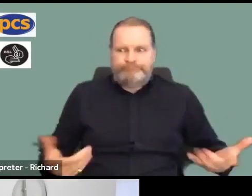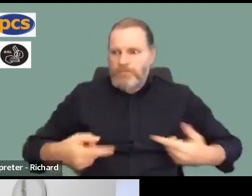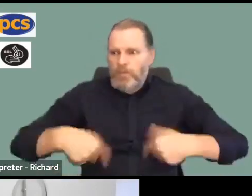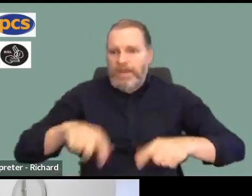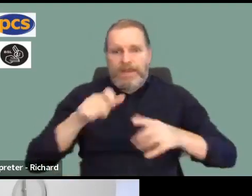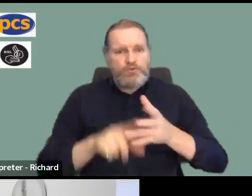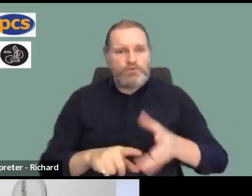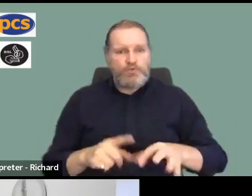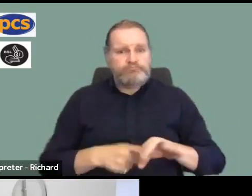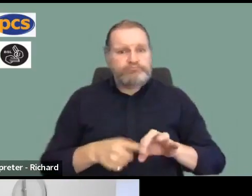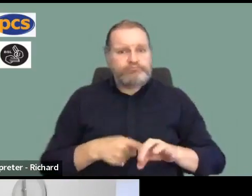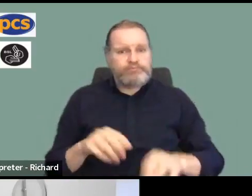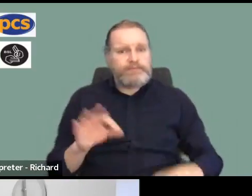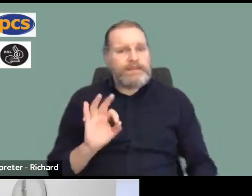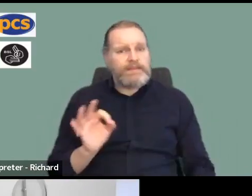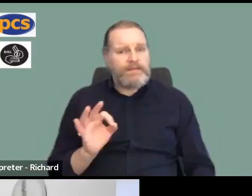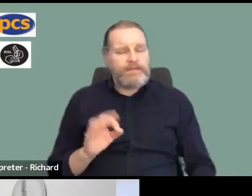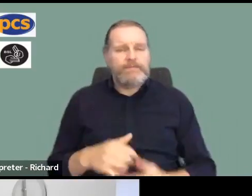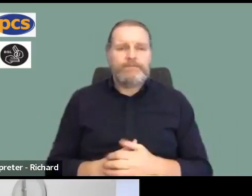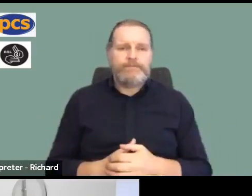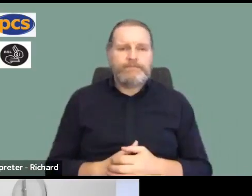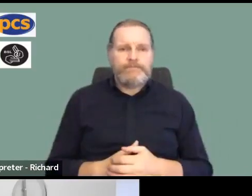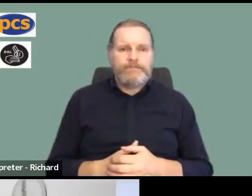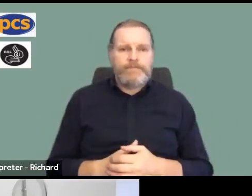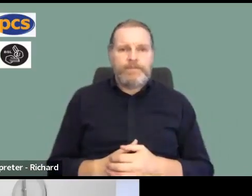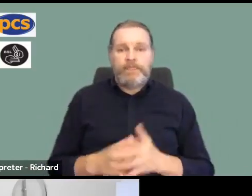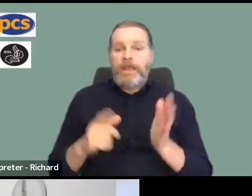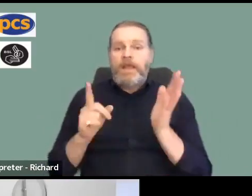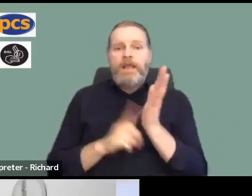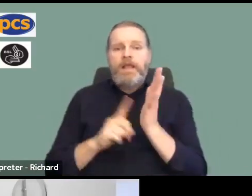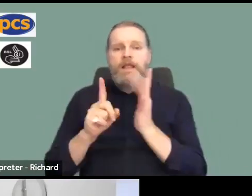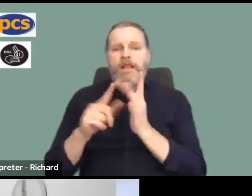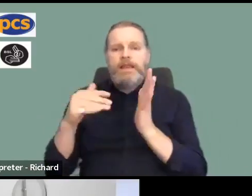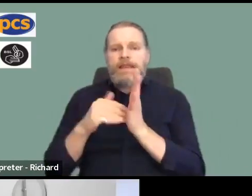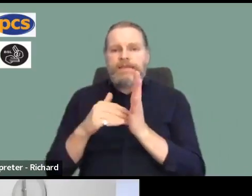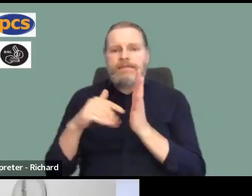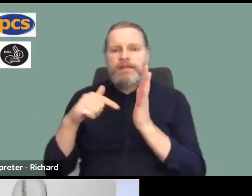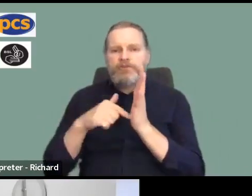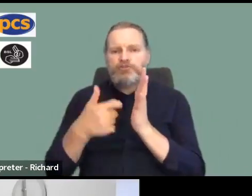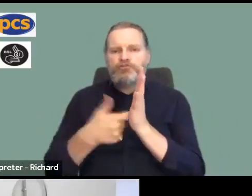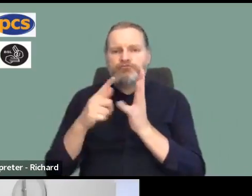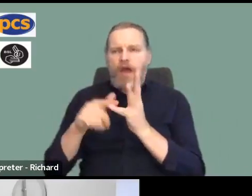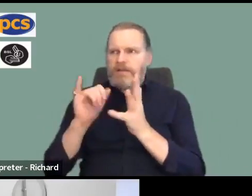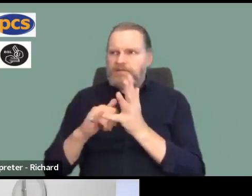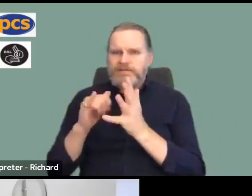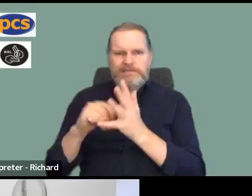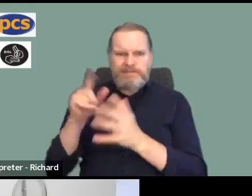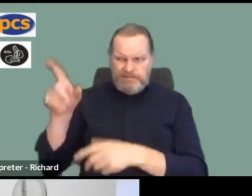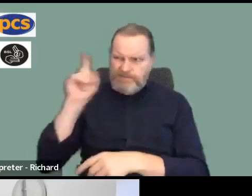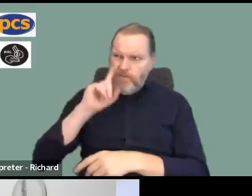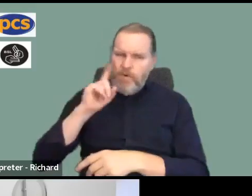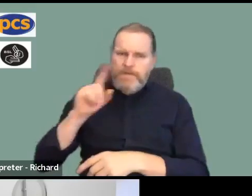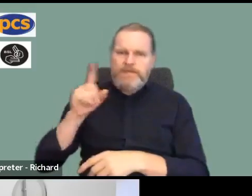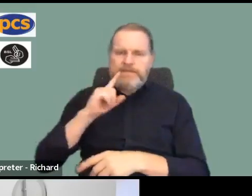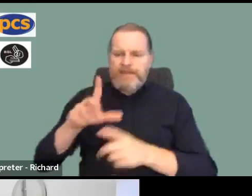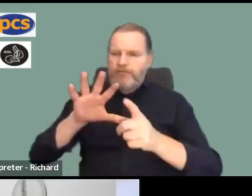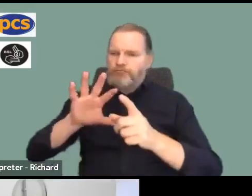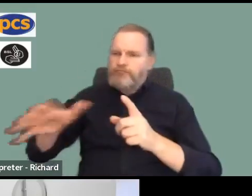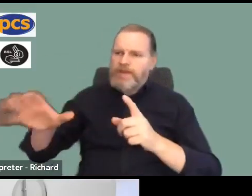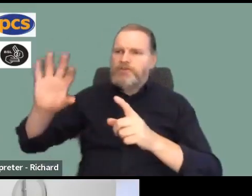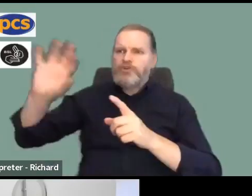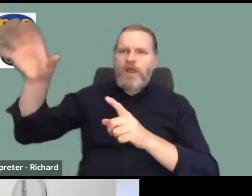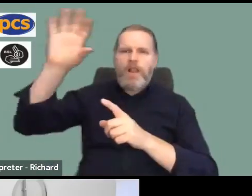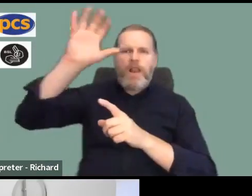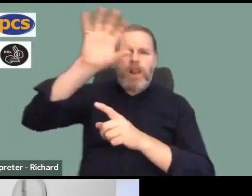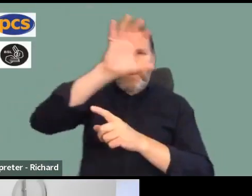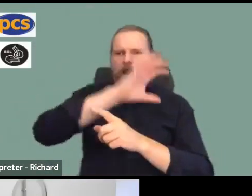had considerable amount of media coverage and when Liz Truss came up with her regional pay proposals this week, we were one of the unions that was all over